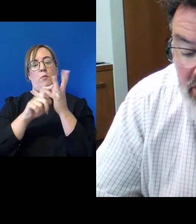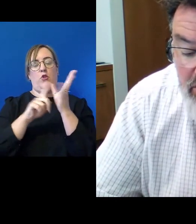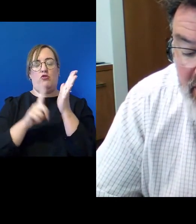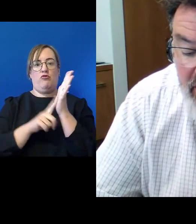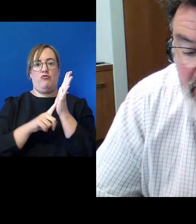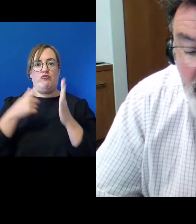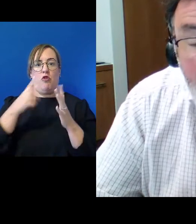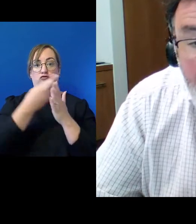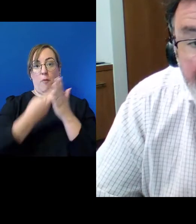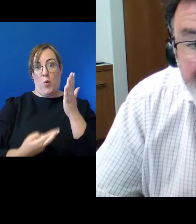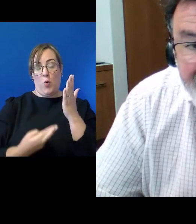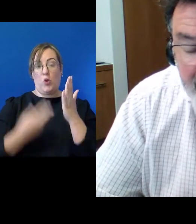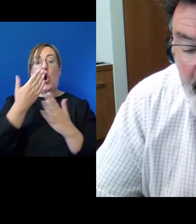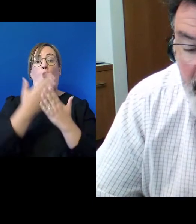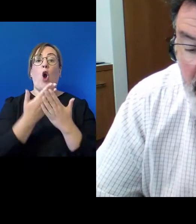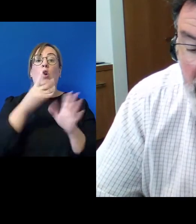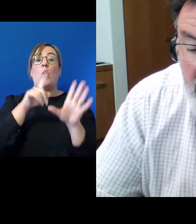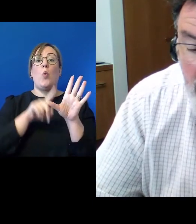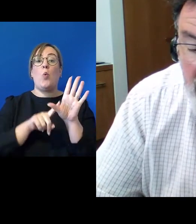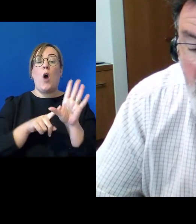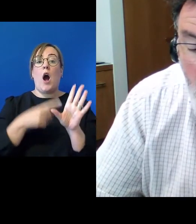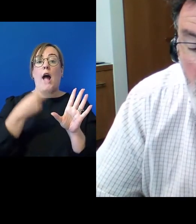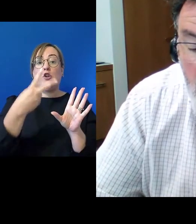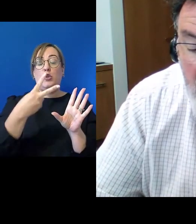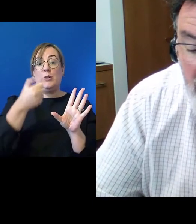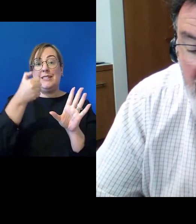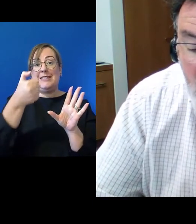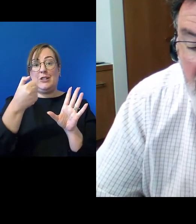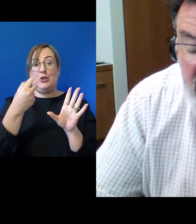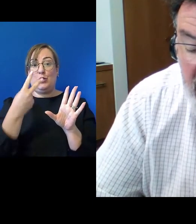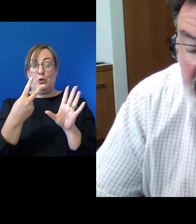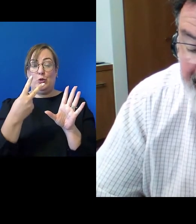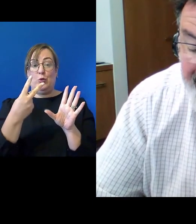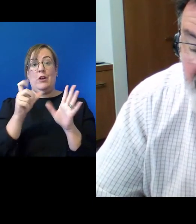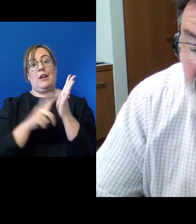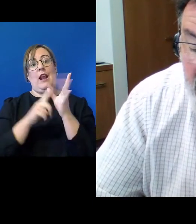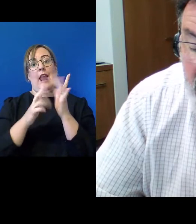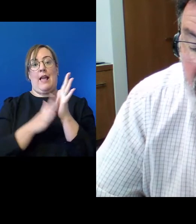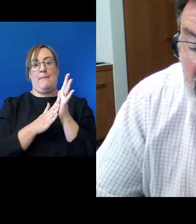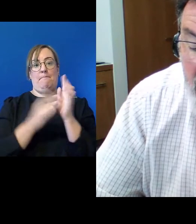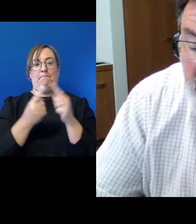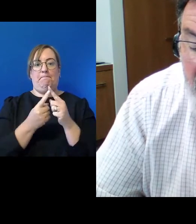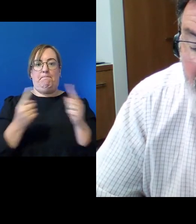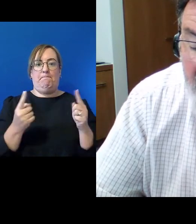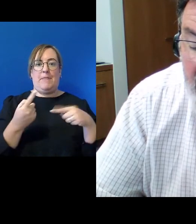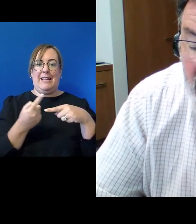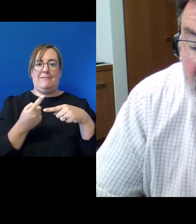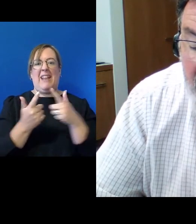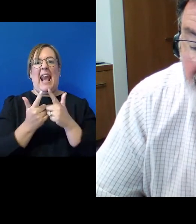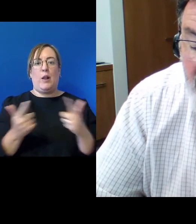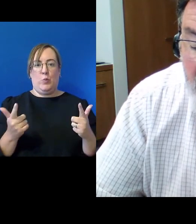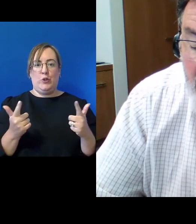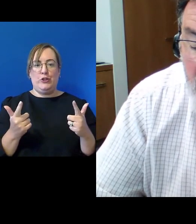Y262 claim, which is called Ko Aotearoa Tēne, a claim about